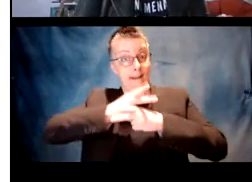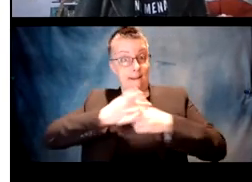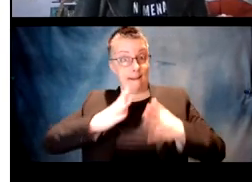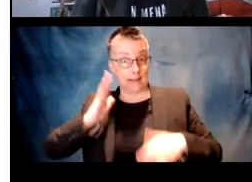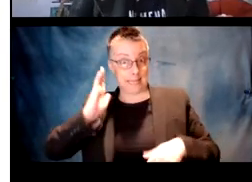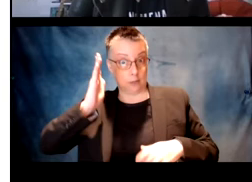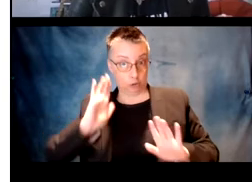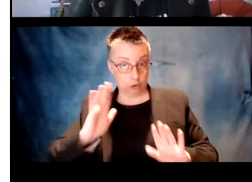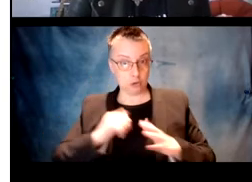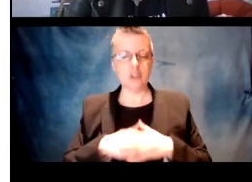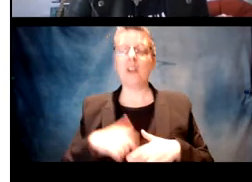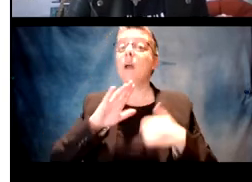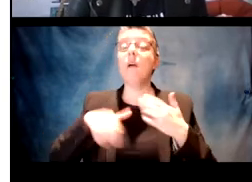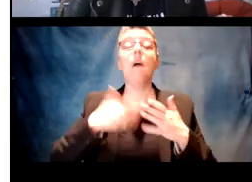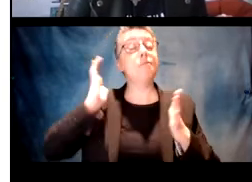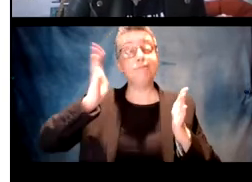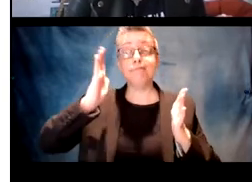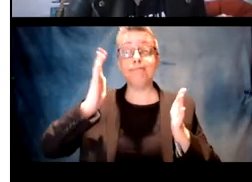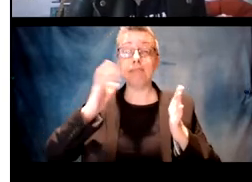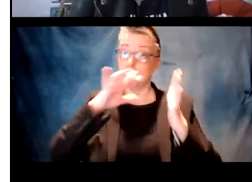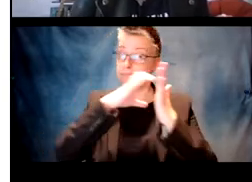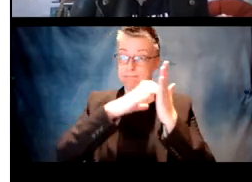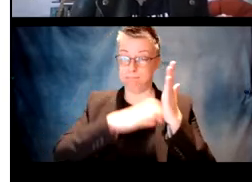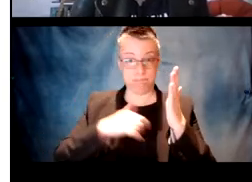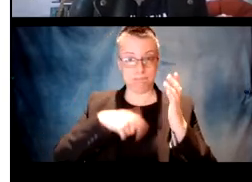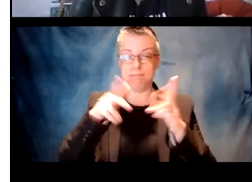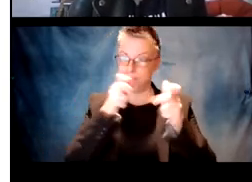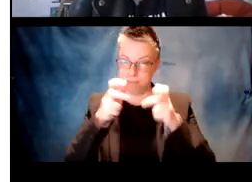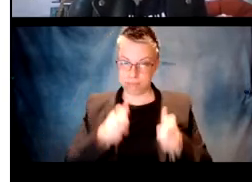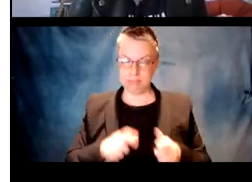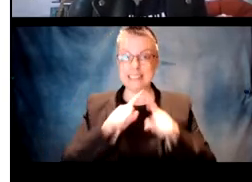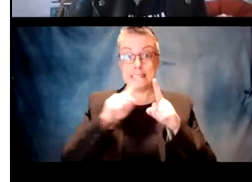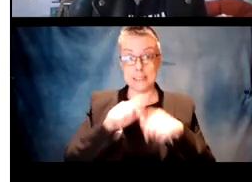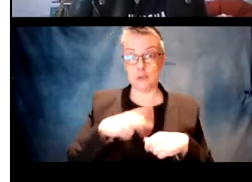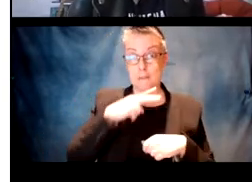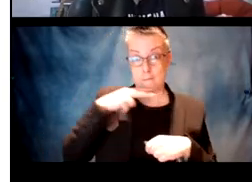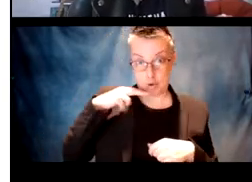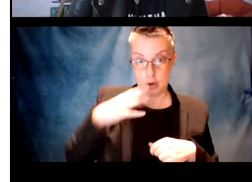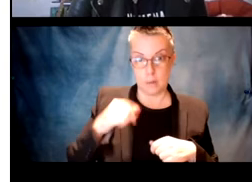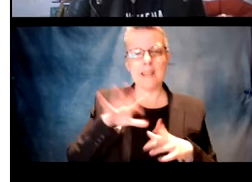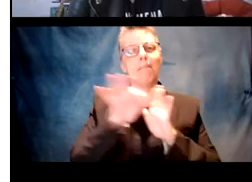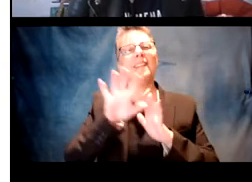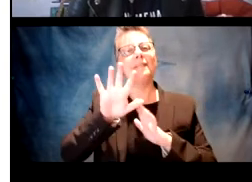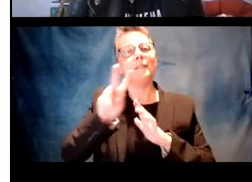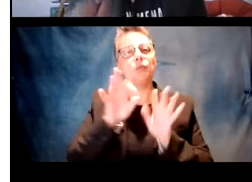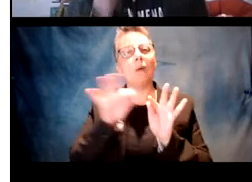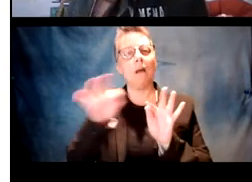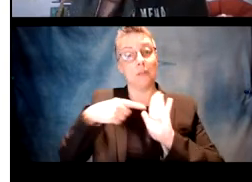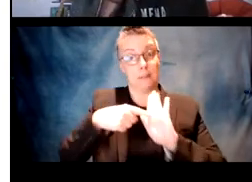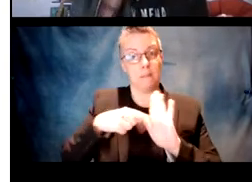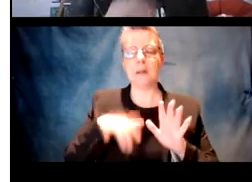this is from the caregiver speech. I took all of the verbs from the caregiver speech